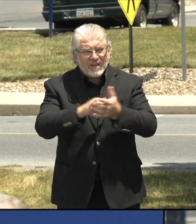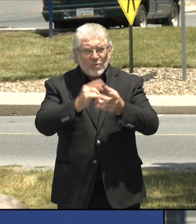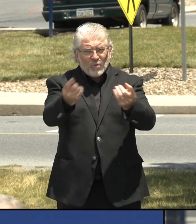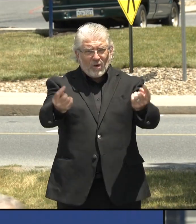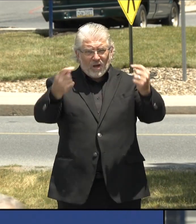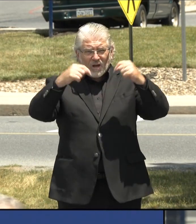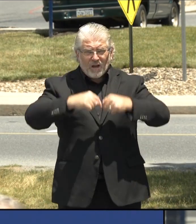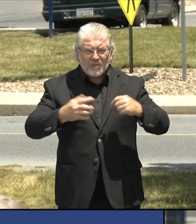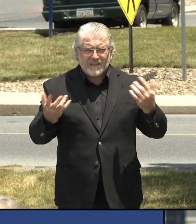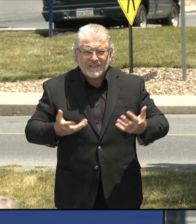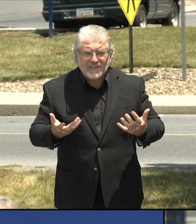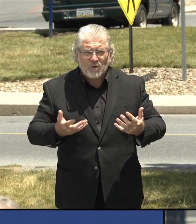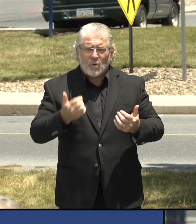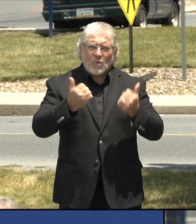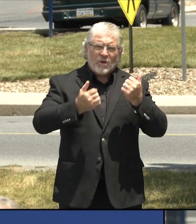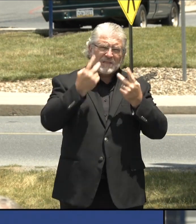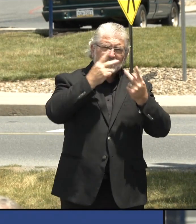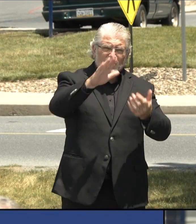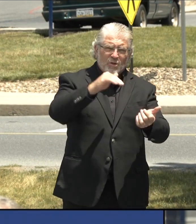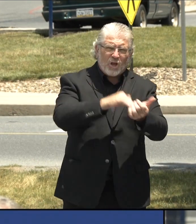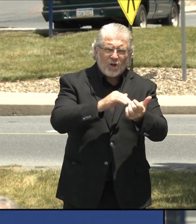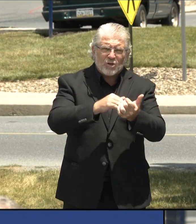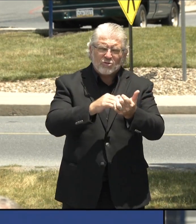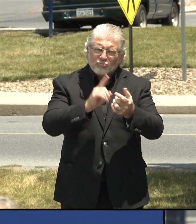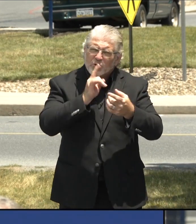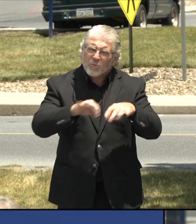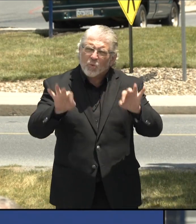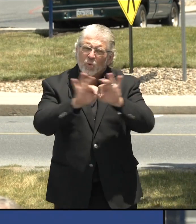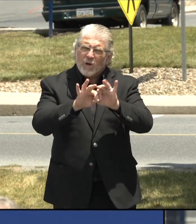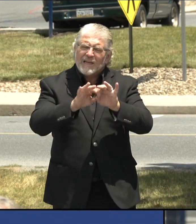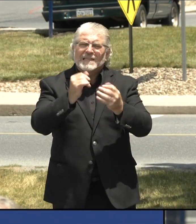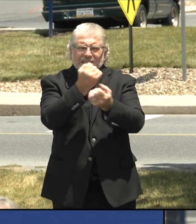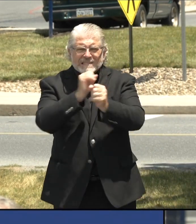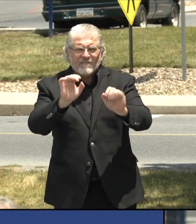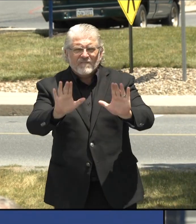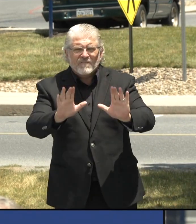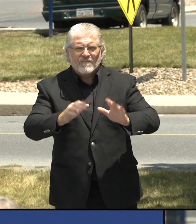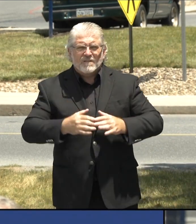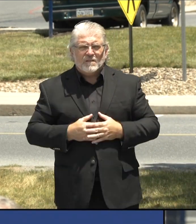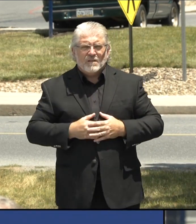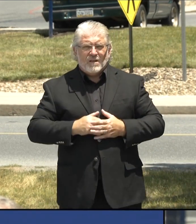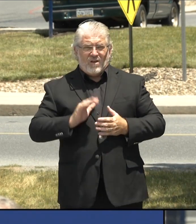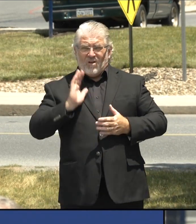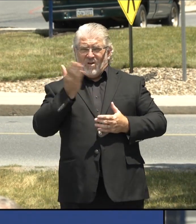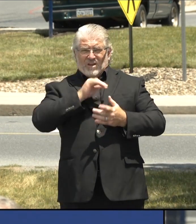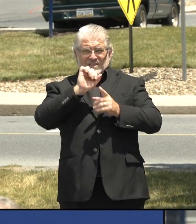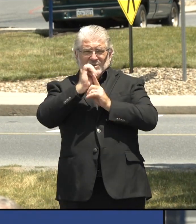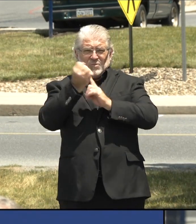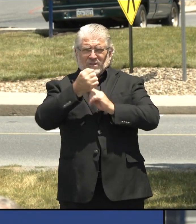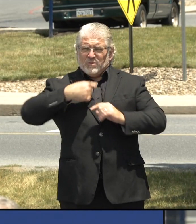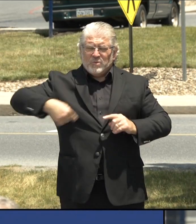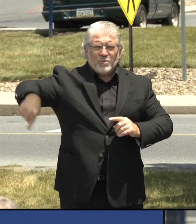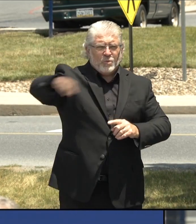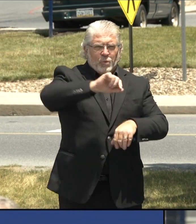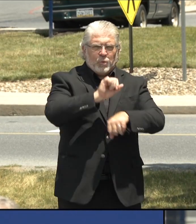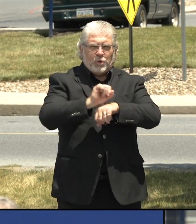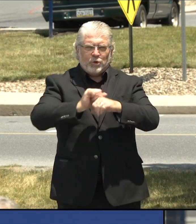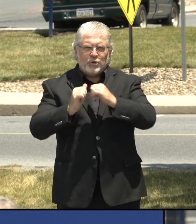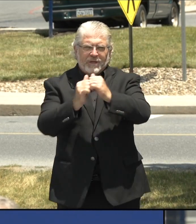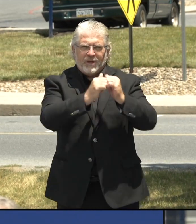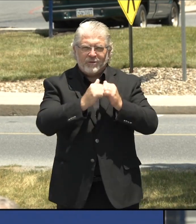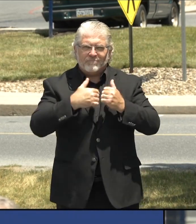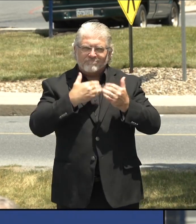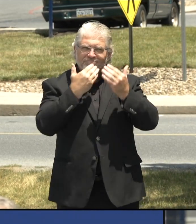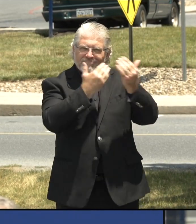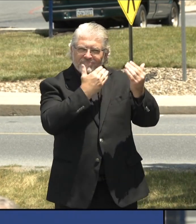is really key at this point. We're in this together, and I again want to thank the Governor and Secretary Levine for their frequent